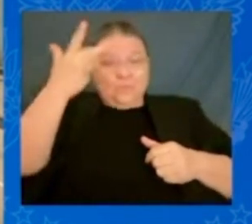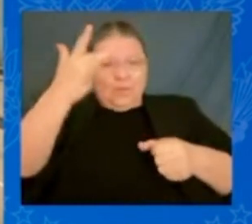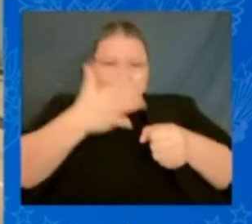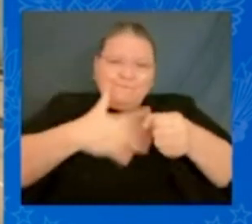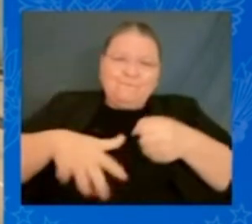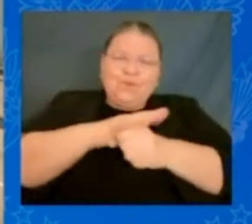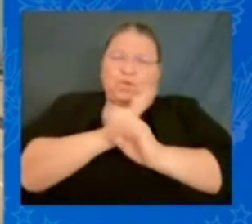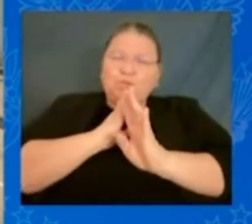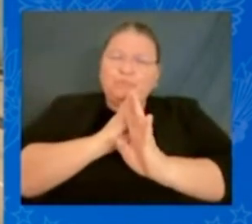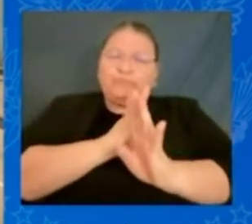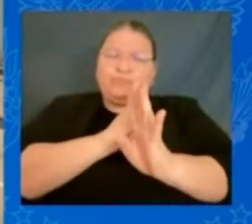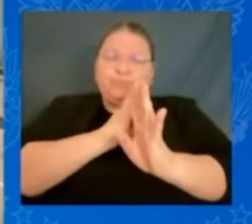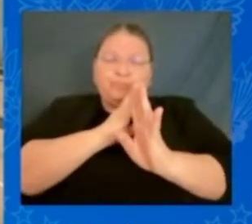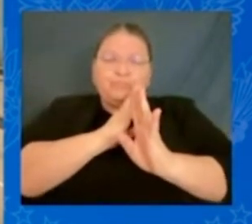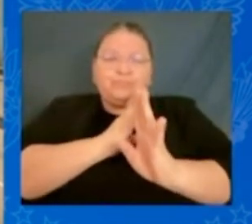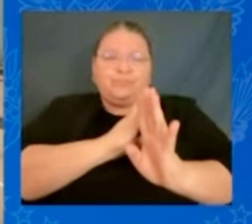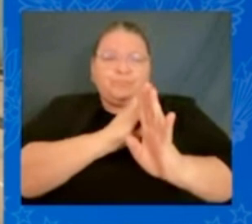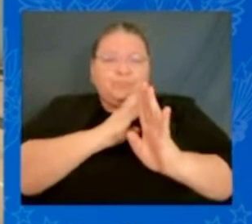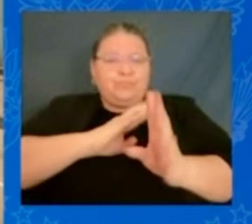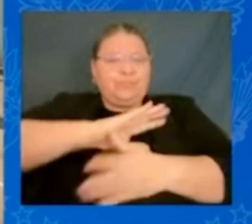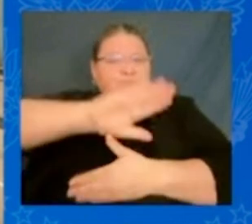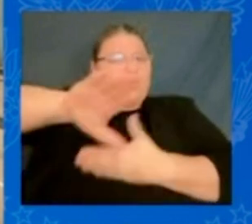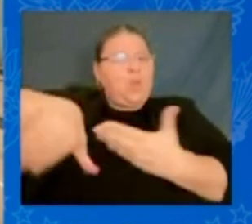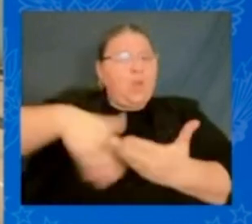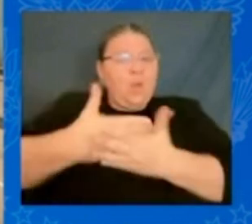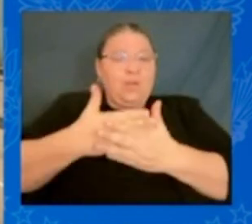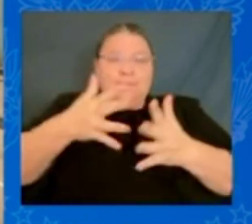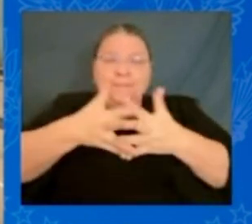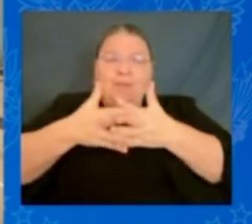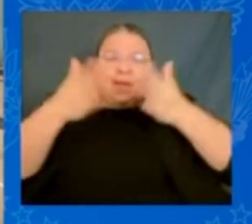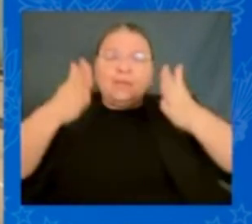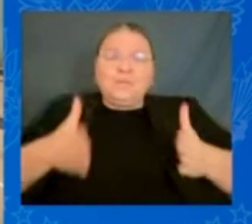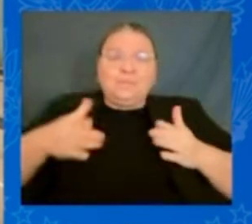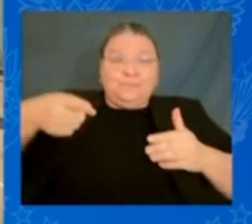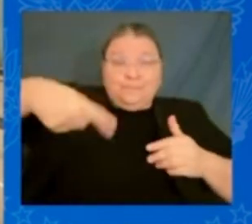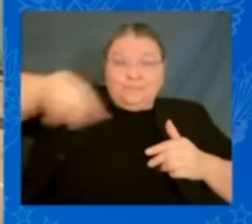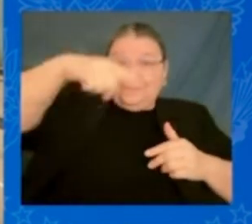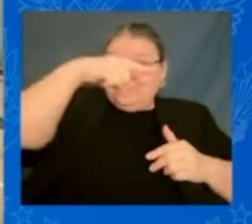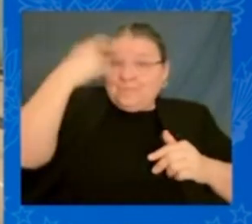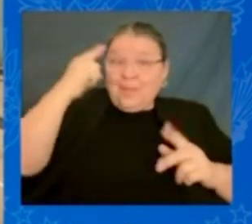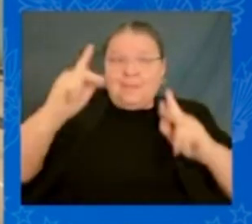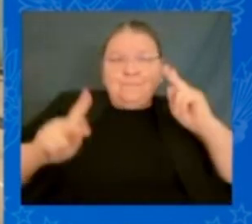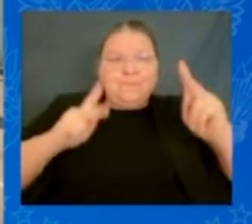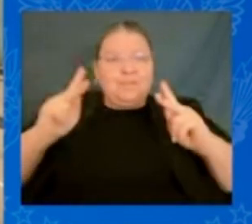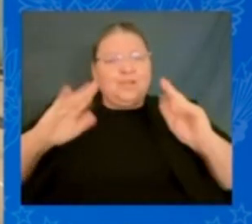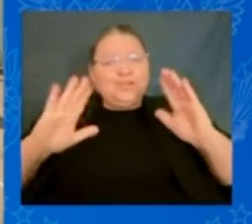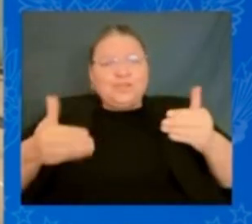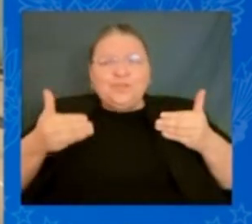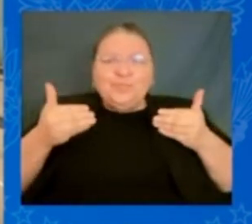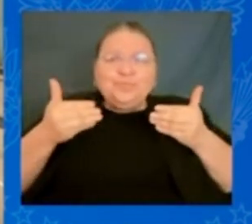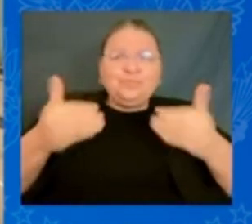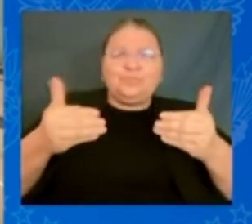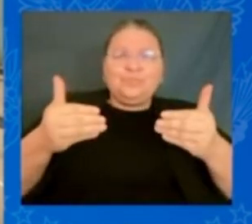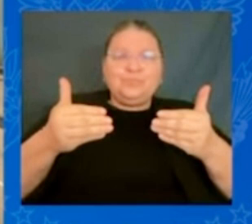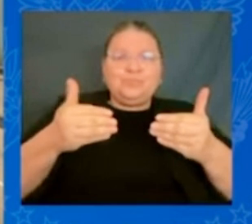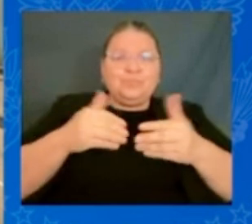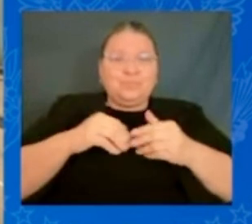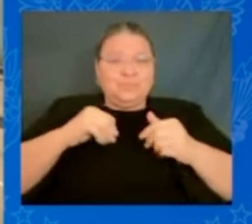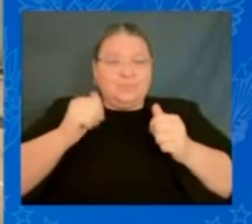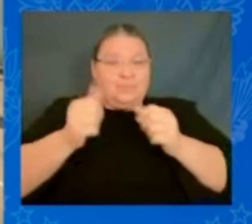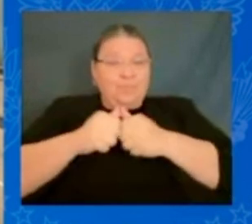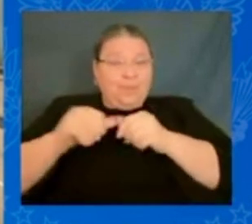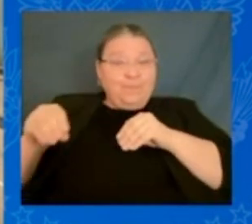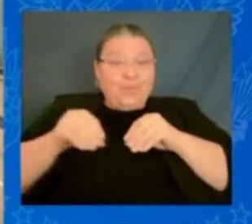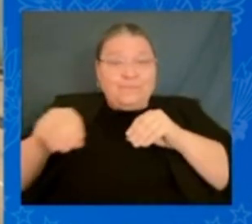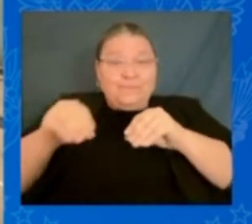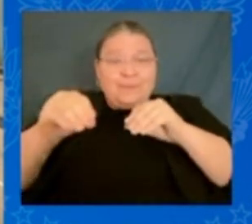whole American city, black folks were going forward. What happens in a movement that if you're on the